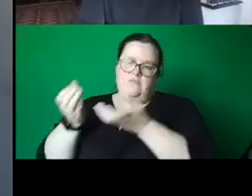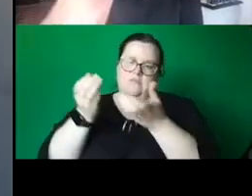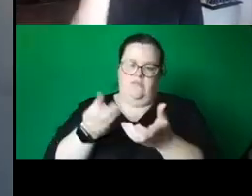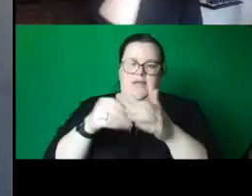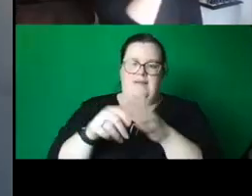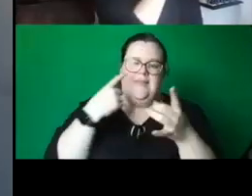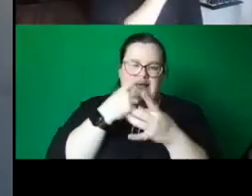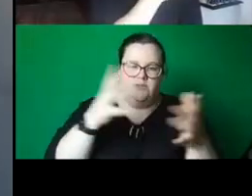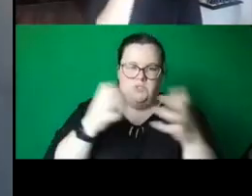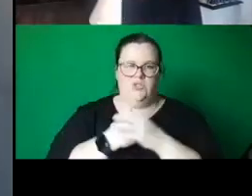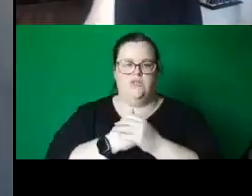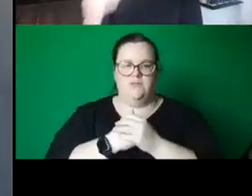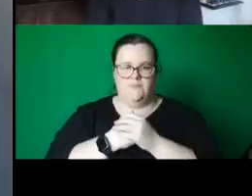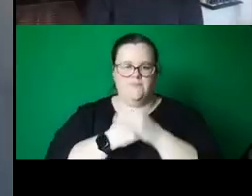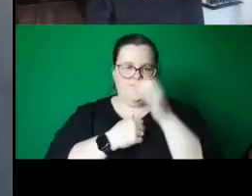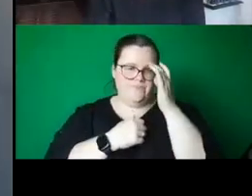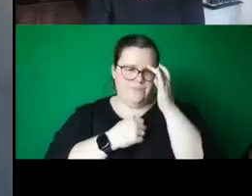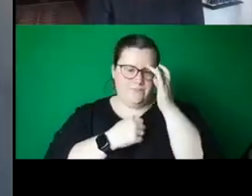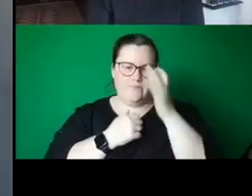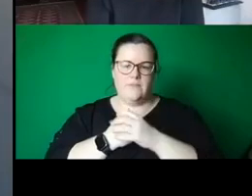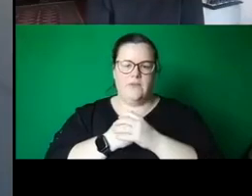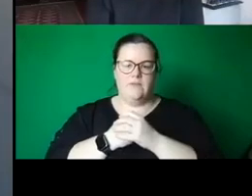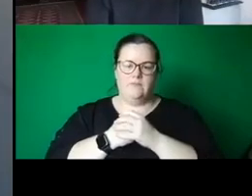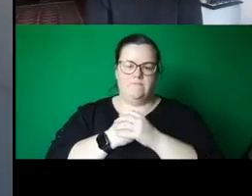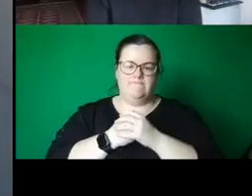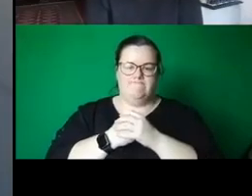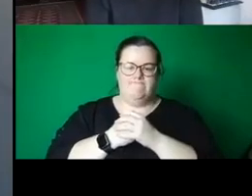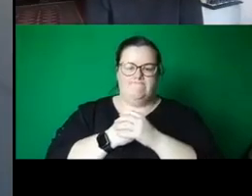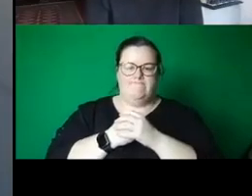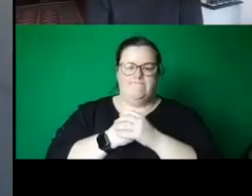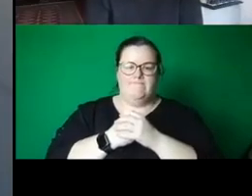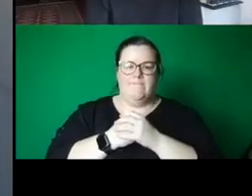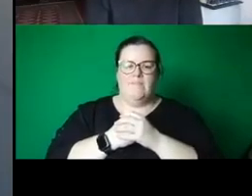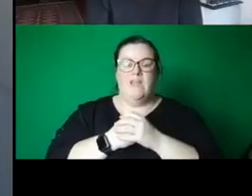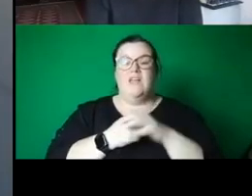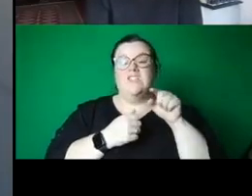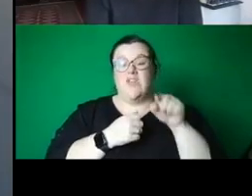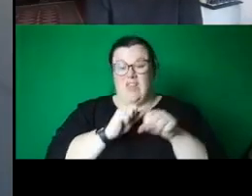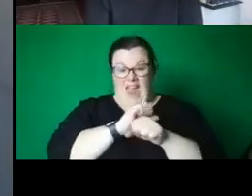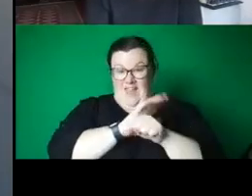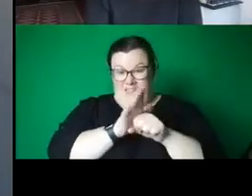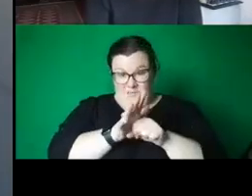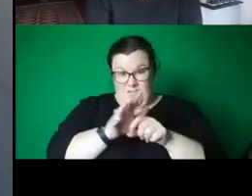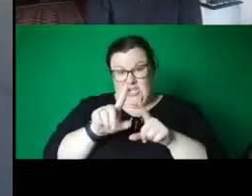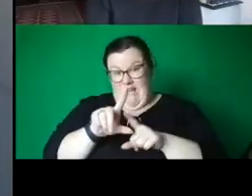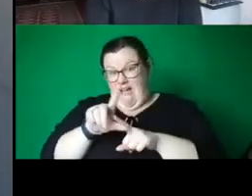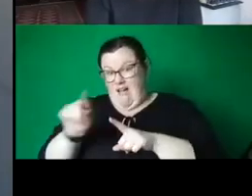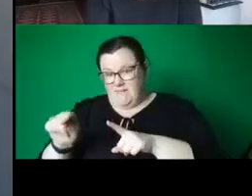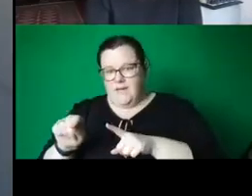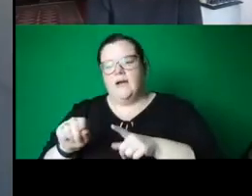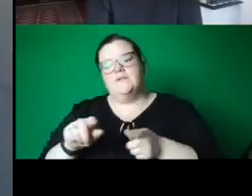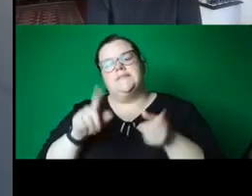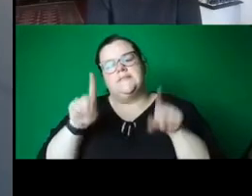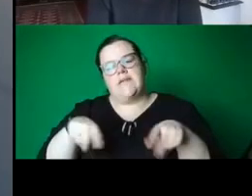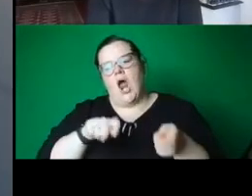Not long after this exhibition, the lockdowns began with COVID, prompting me to reassess my domestic and